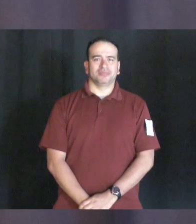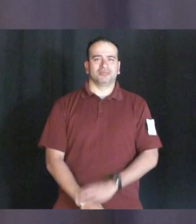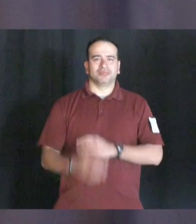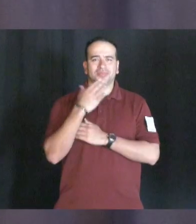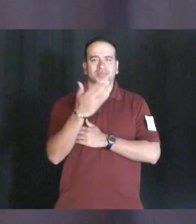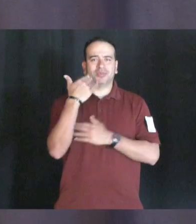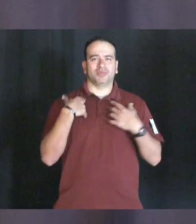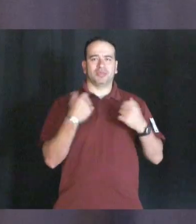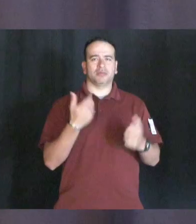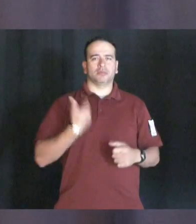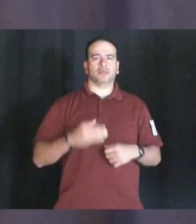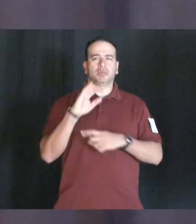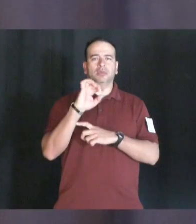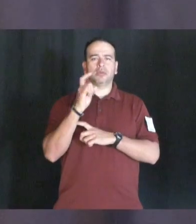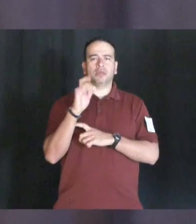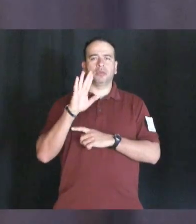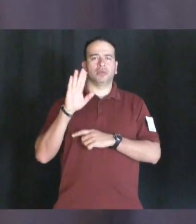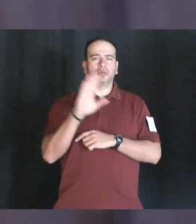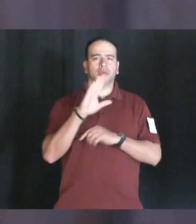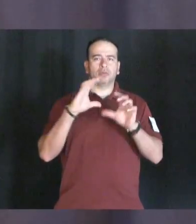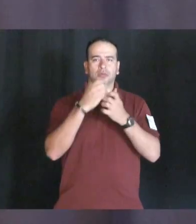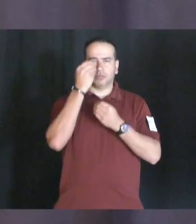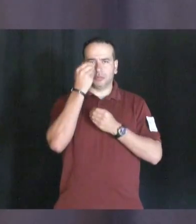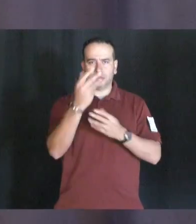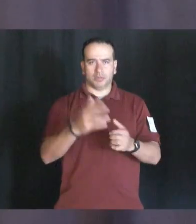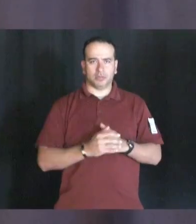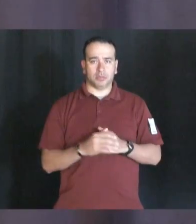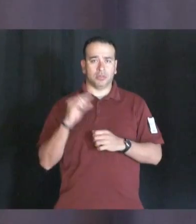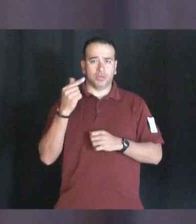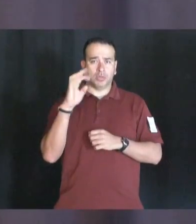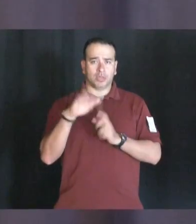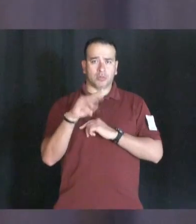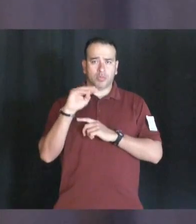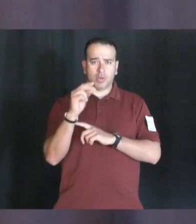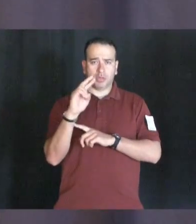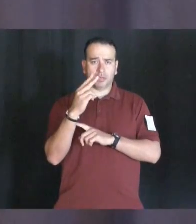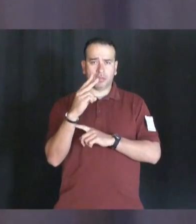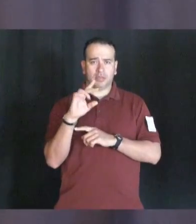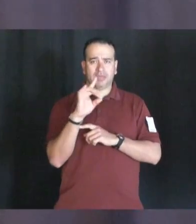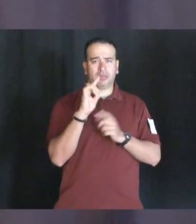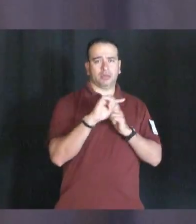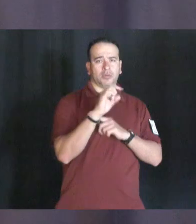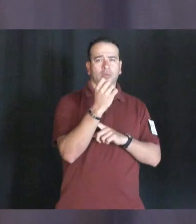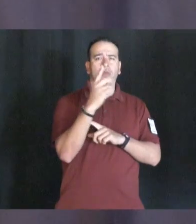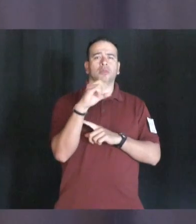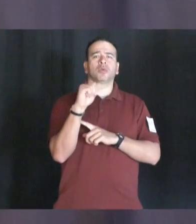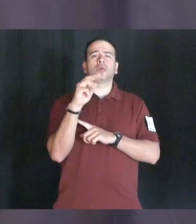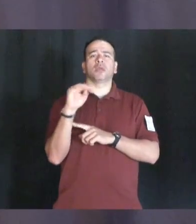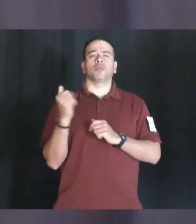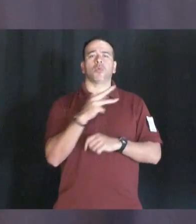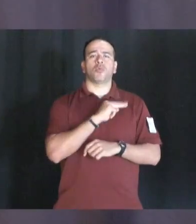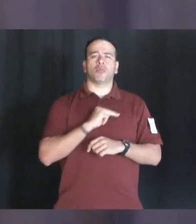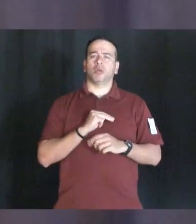Good morning Braves, I'm Alex and here is your club news. Green Up Boon is March 2nd from 8 to 11.30am. All club